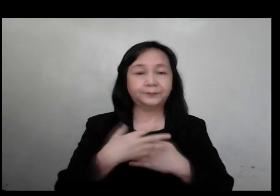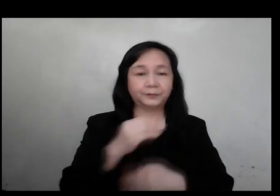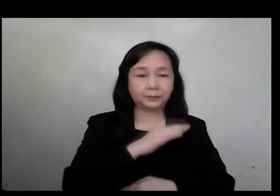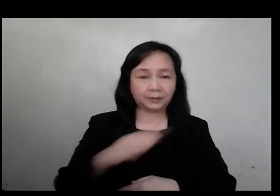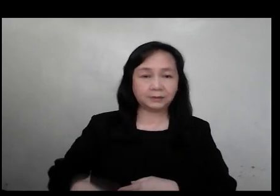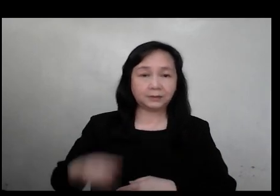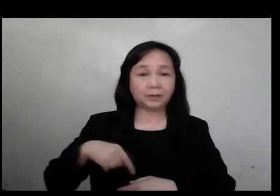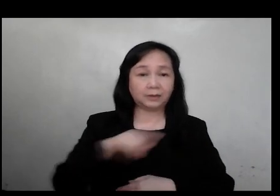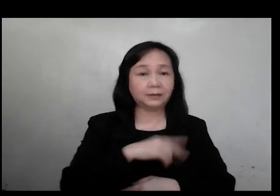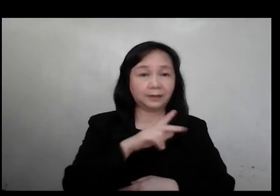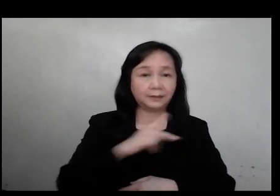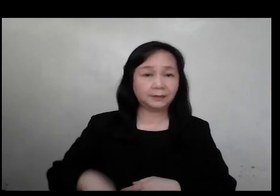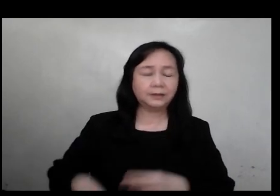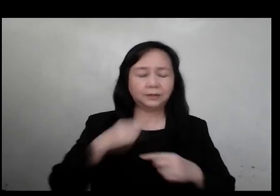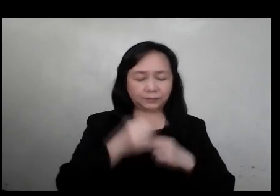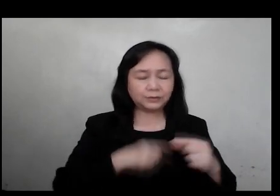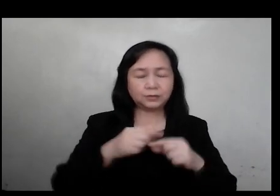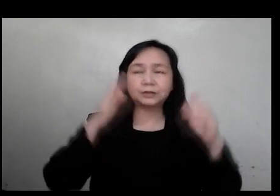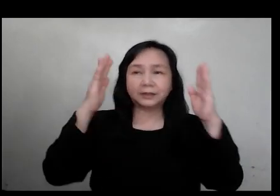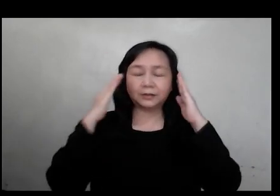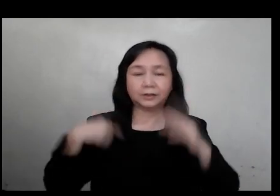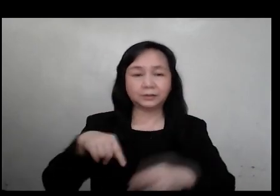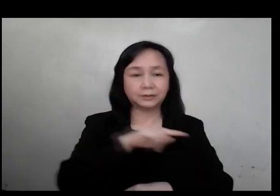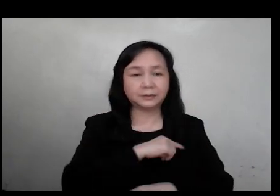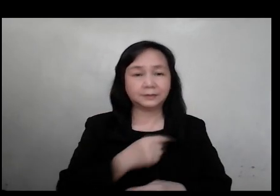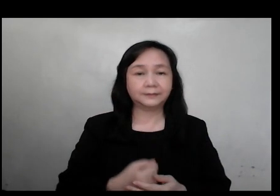Christ our King, graciously hear us.